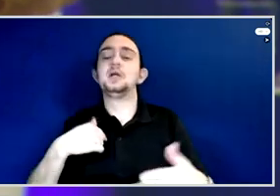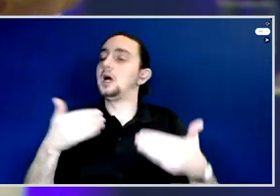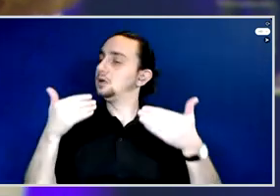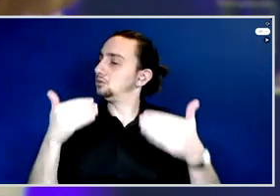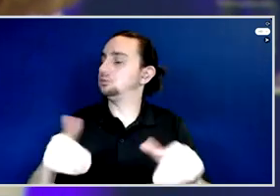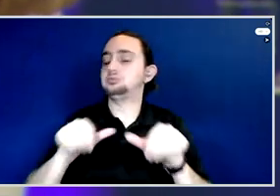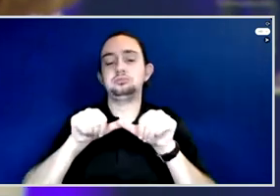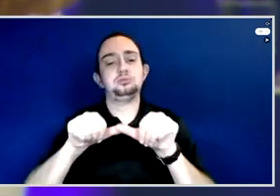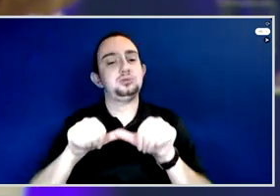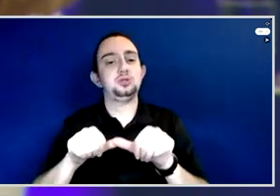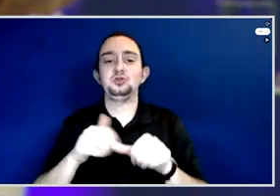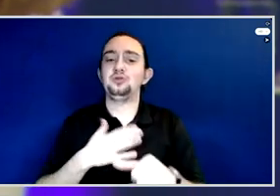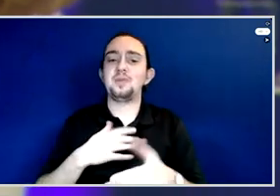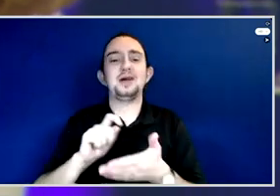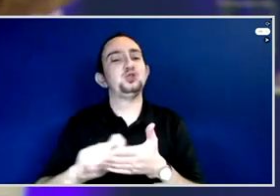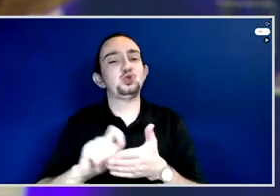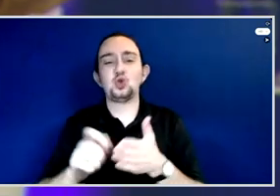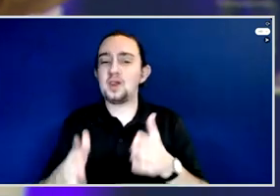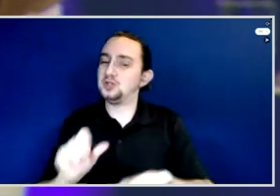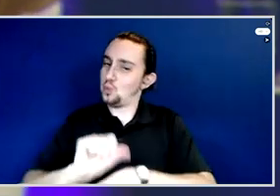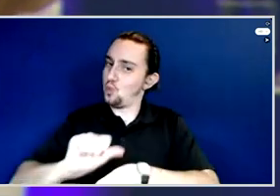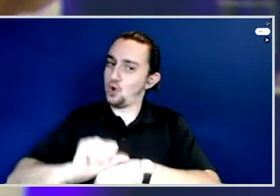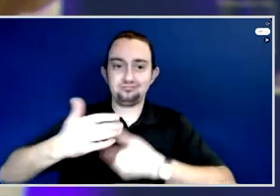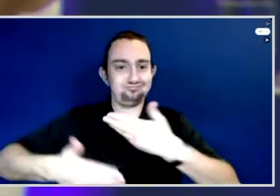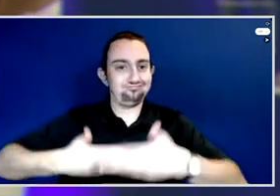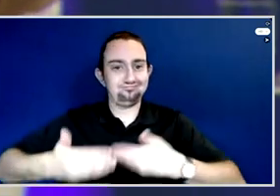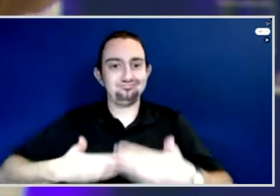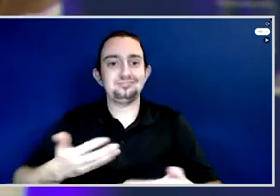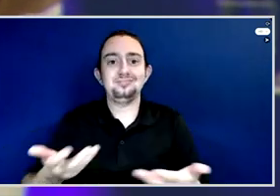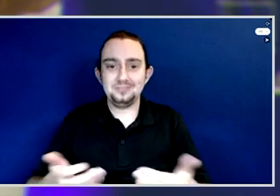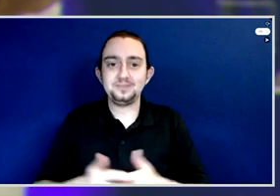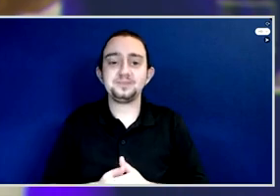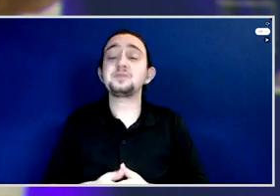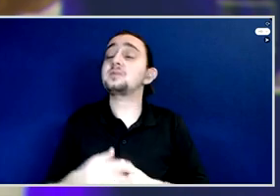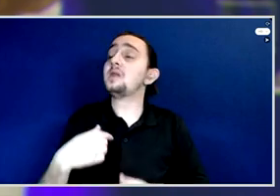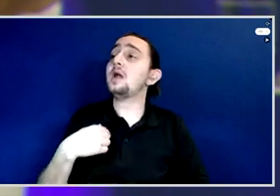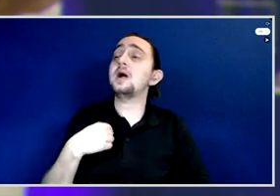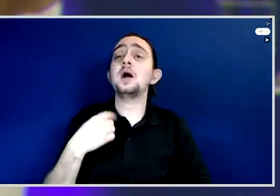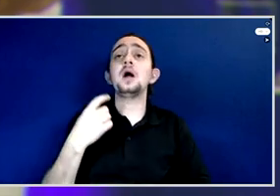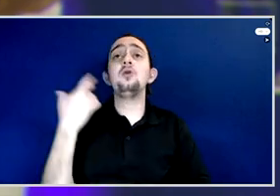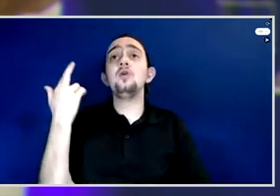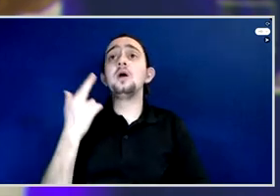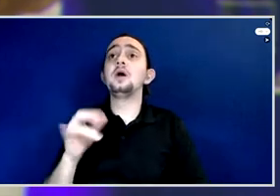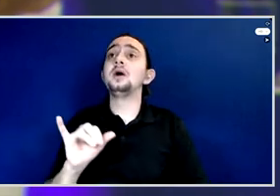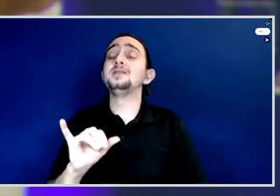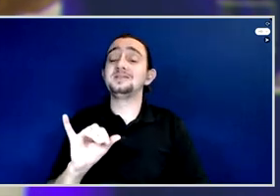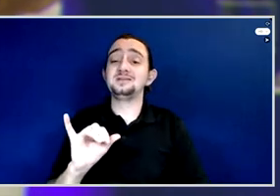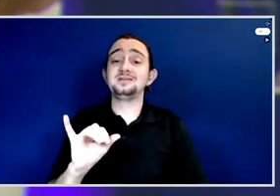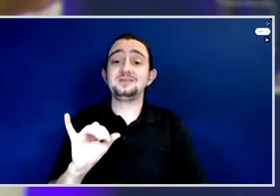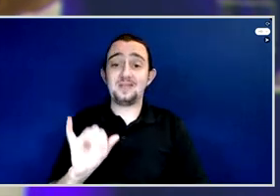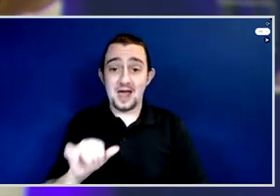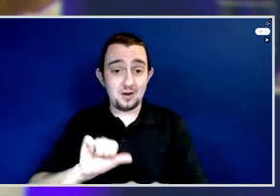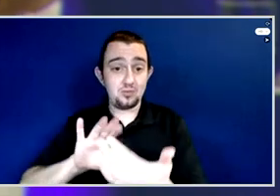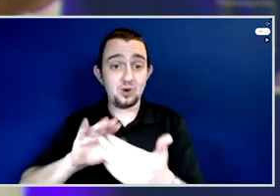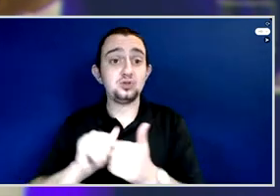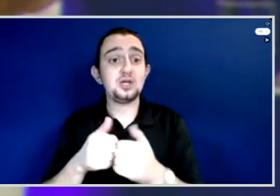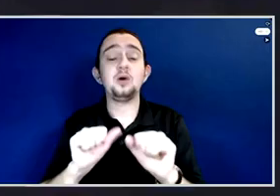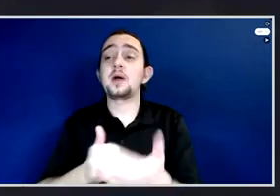The courage I got, that's the way we can help others. Well, it's also a great